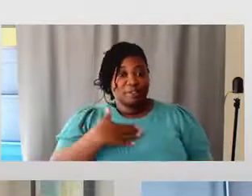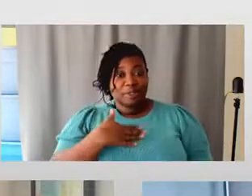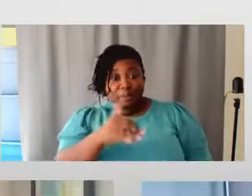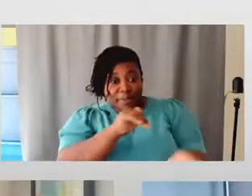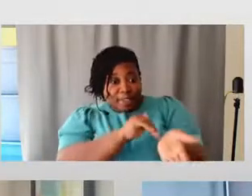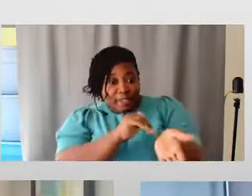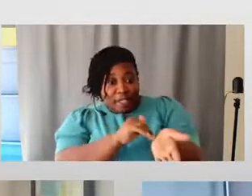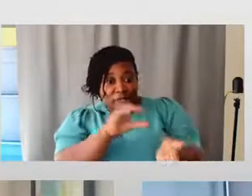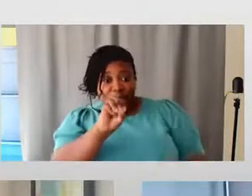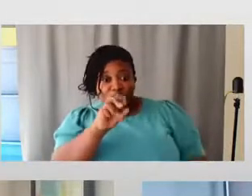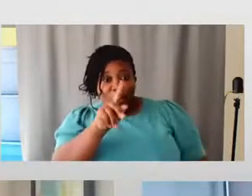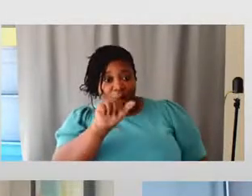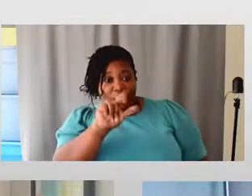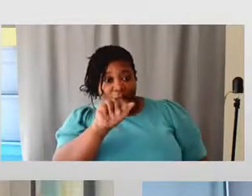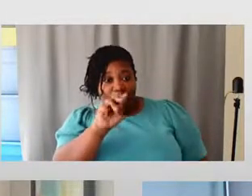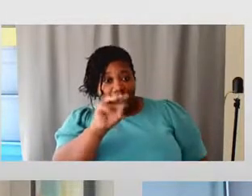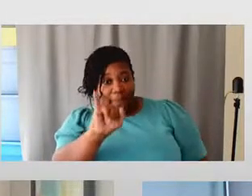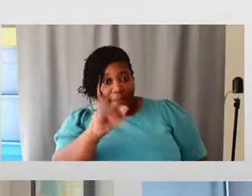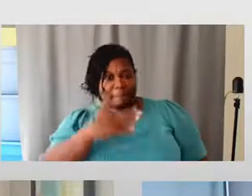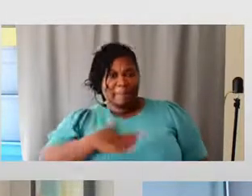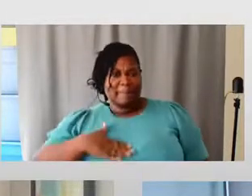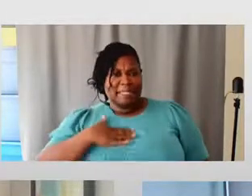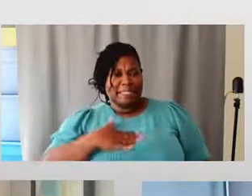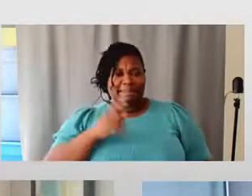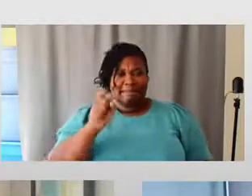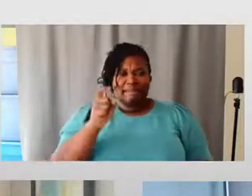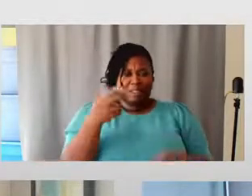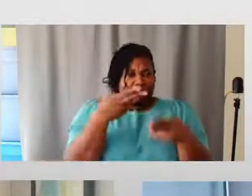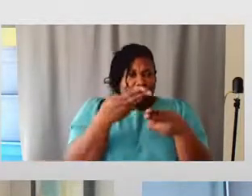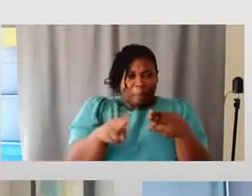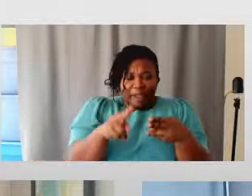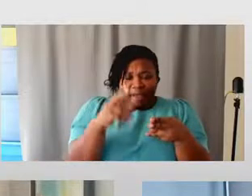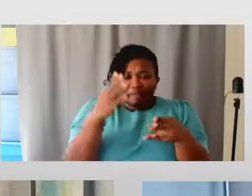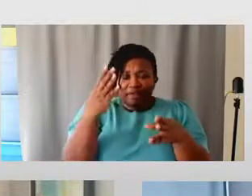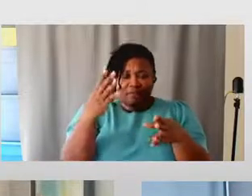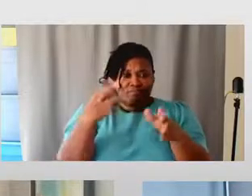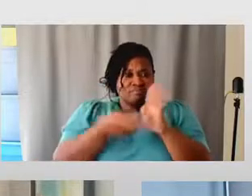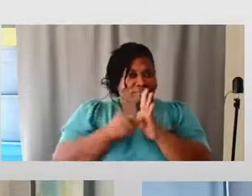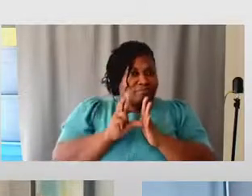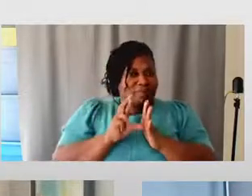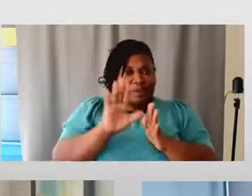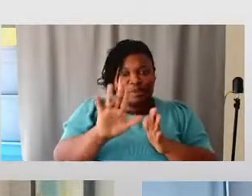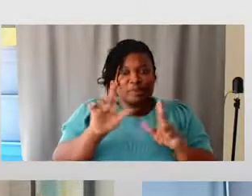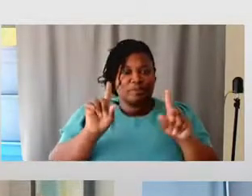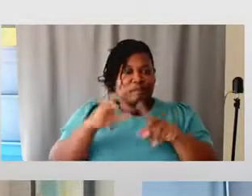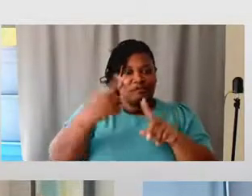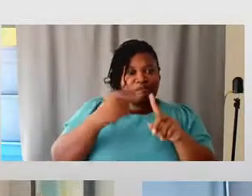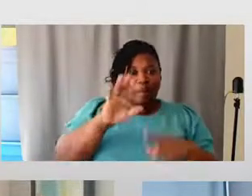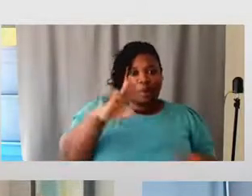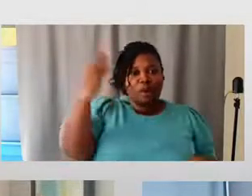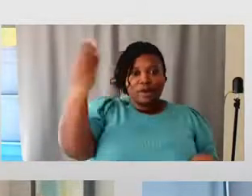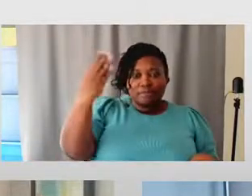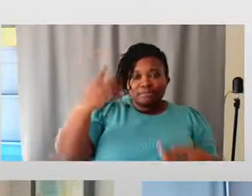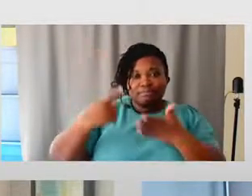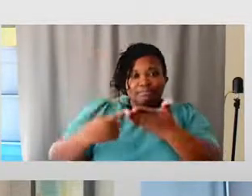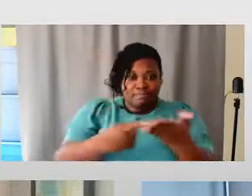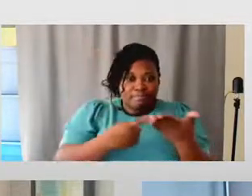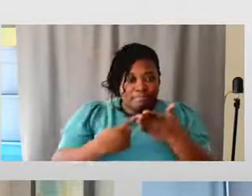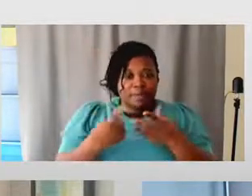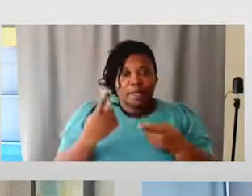would you please give us sort of a brief overview of the key points from your talk about